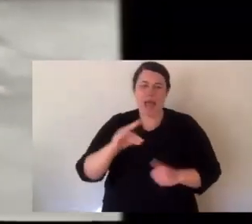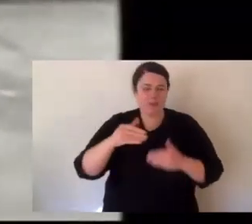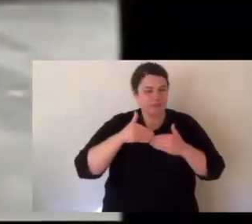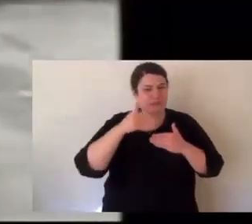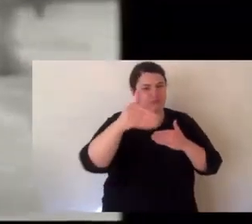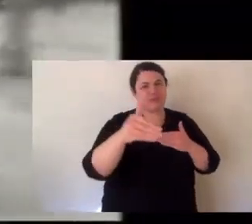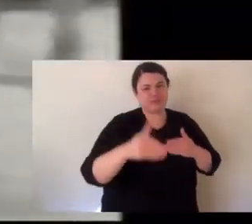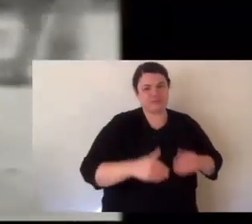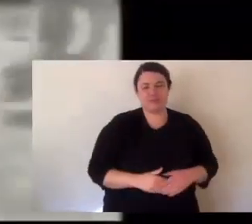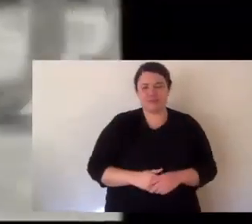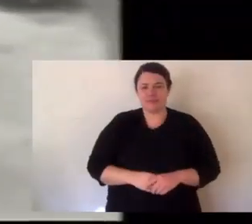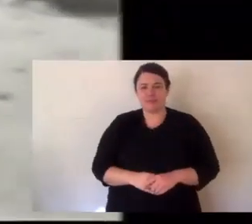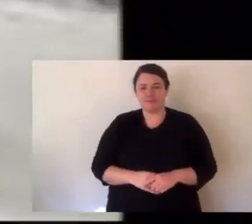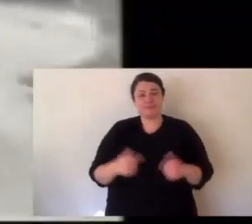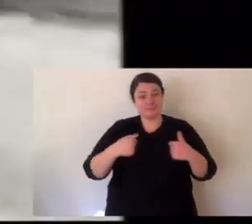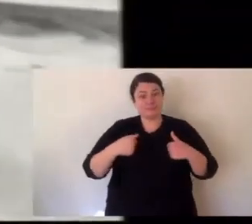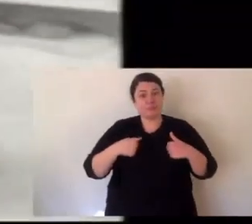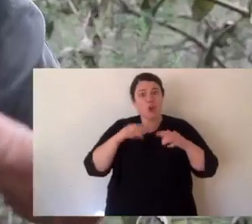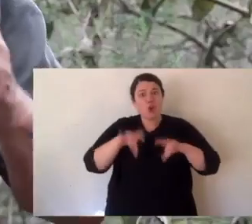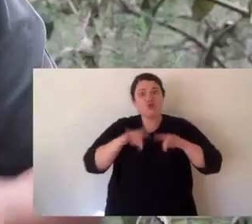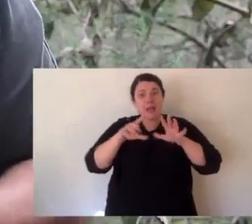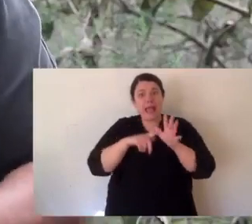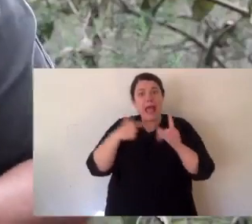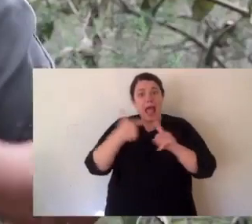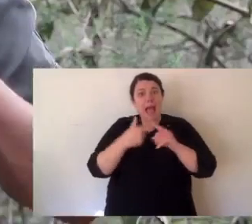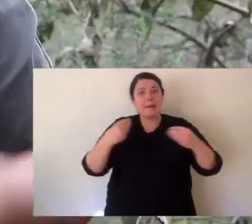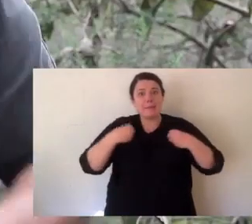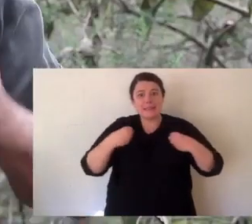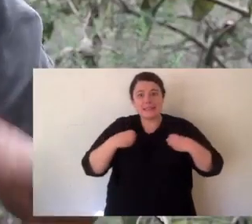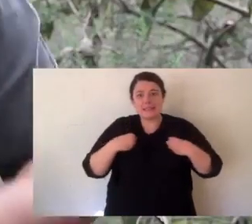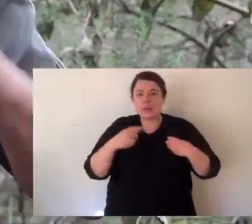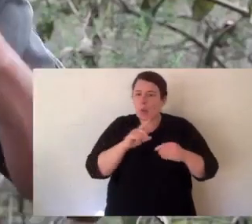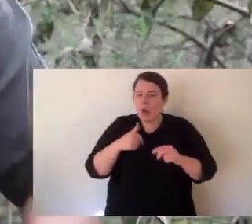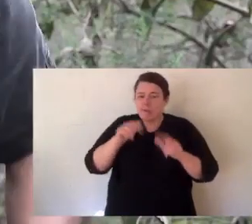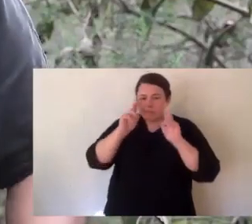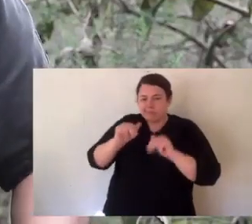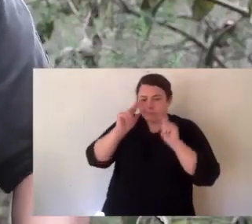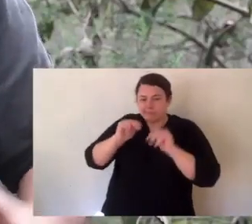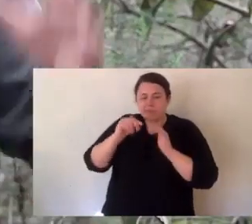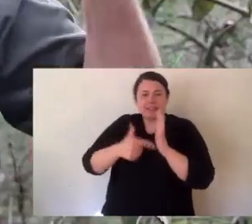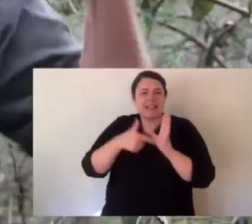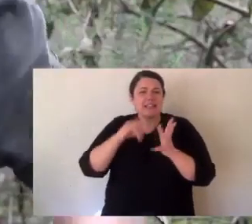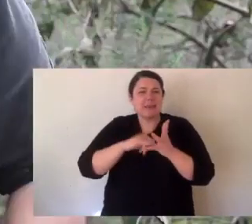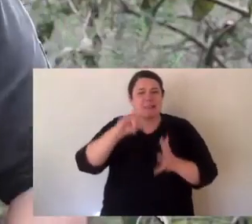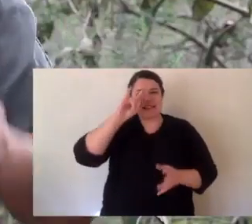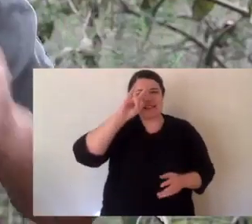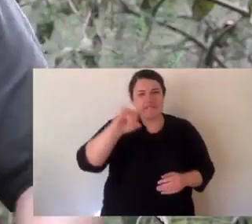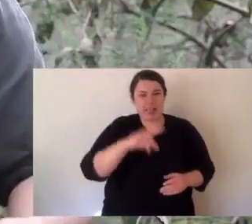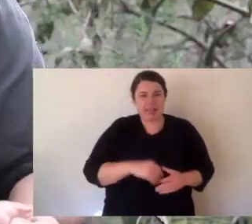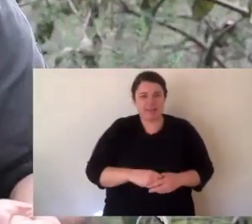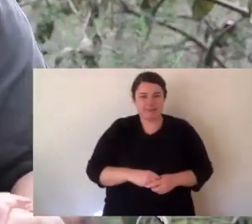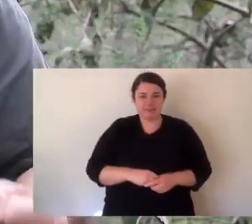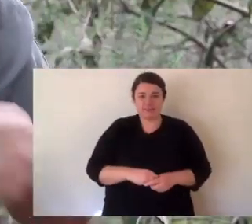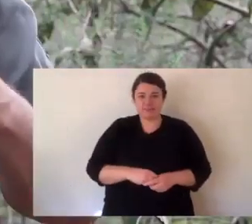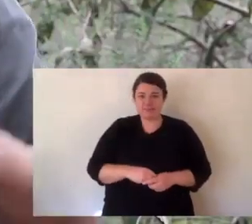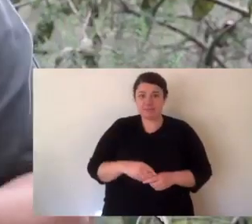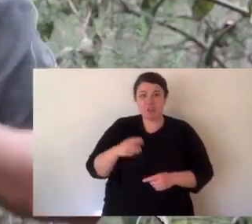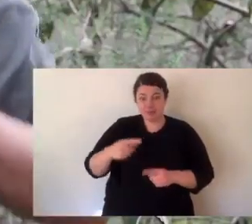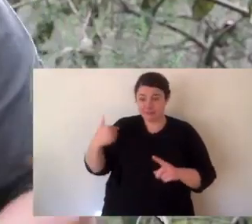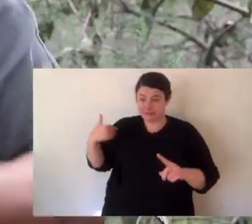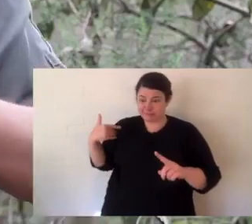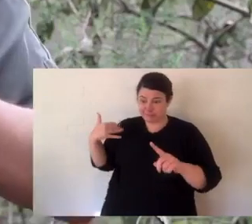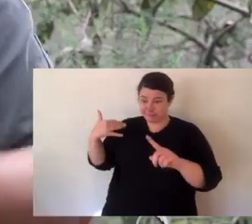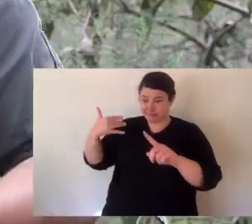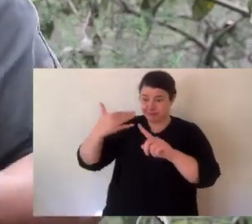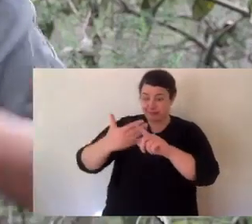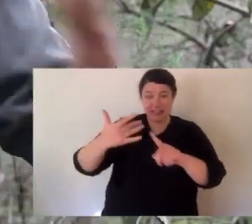not let other species go that way. One of Aussiac's major flagship species is the Tasmanian devil. It's the